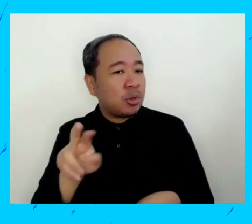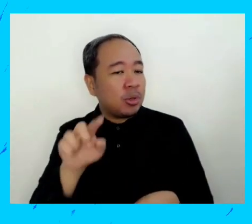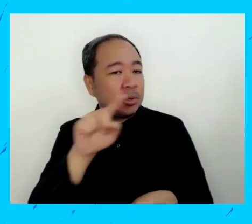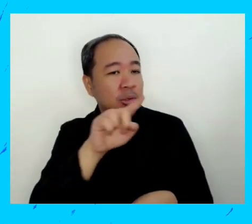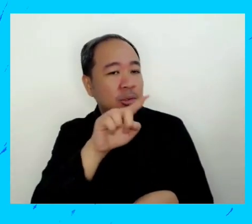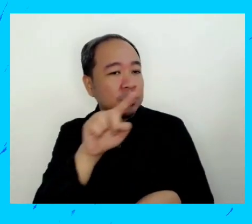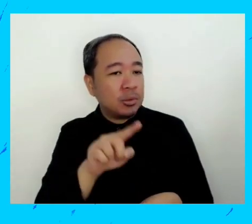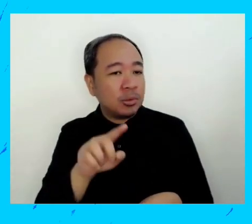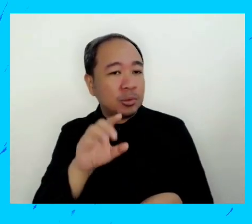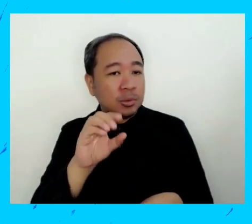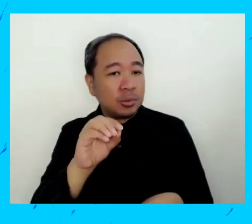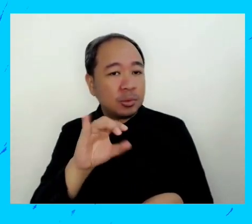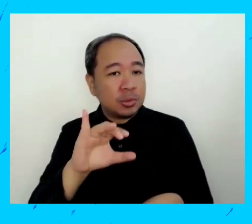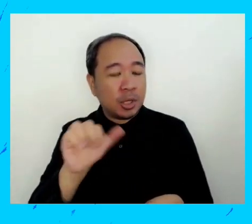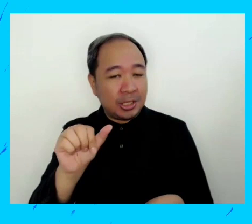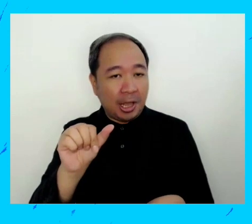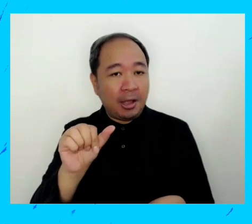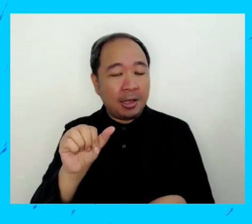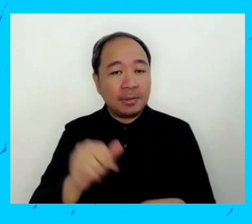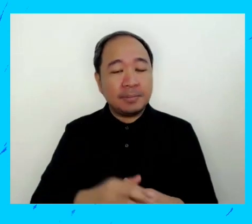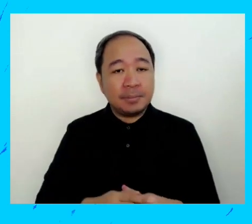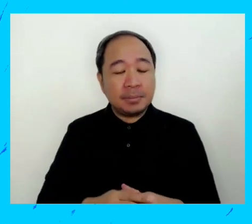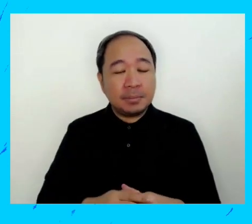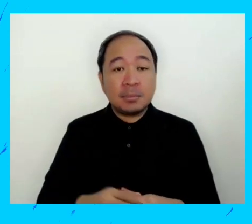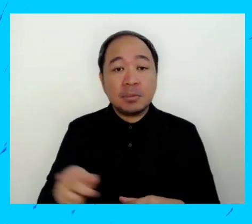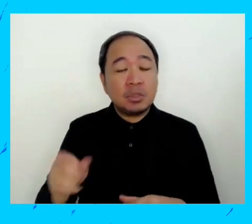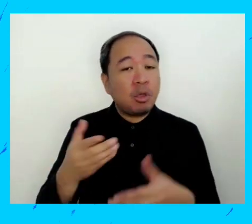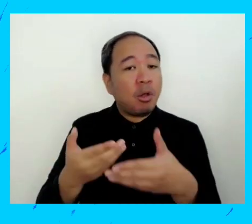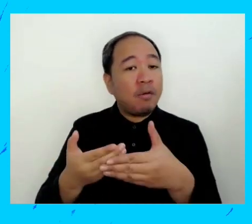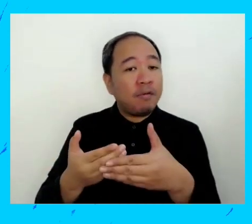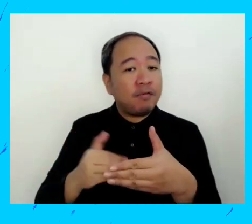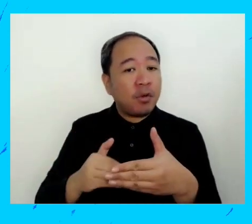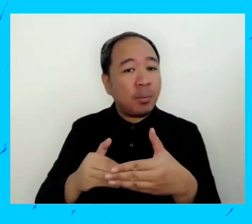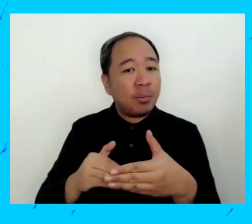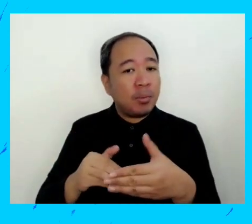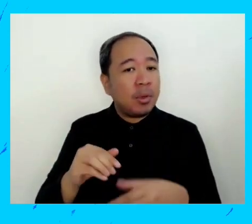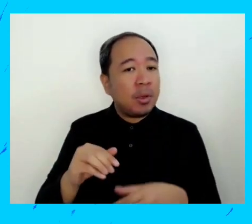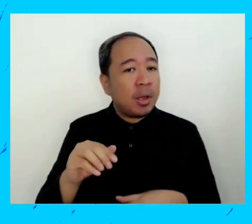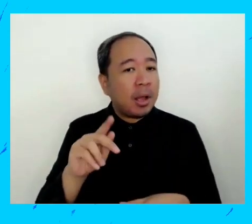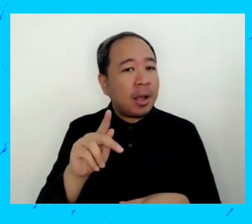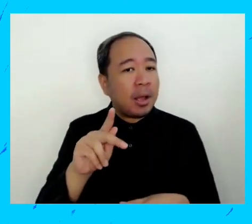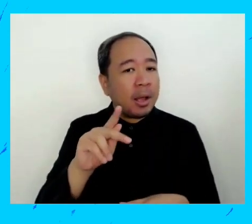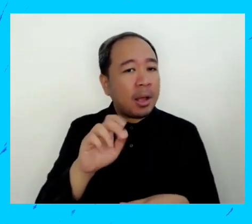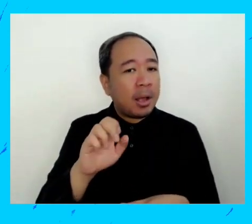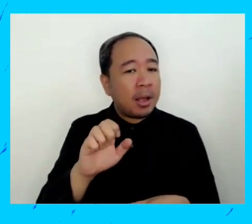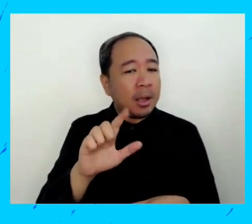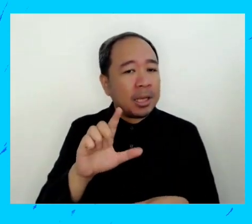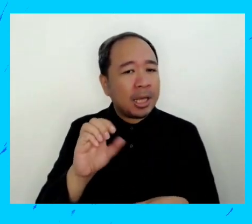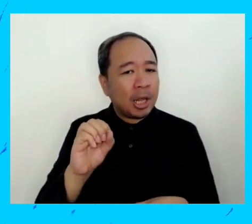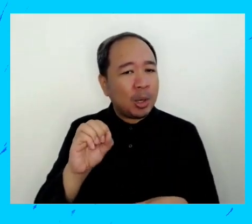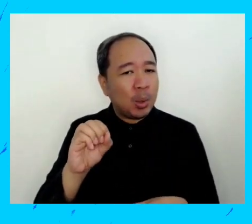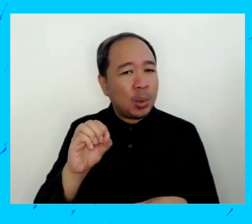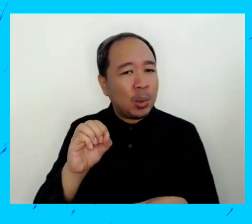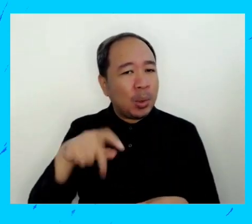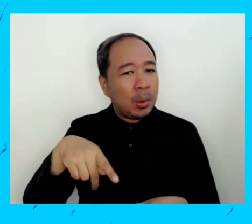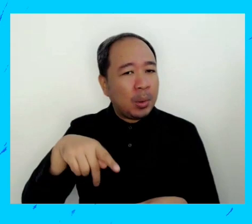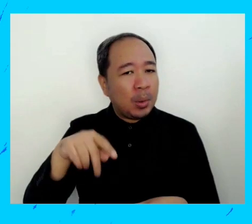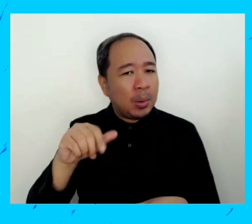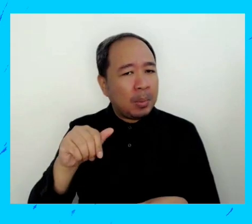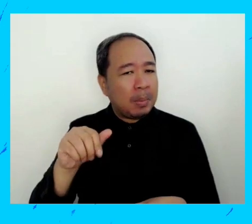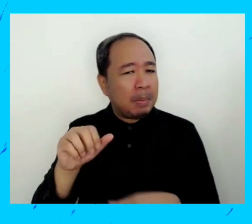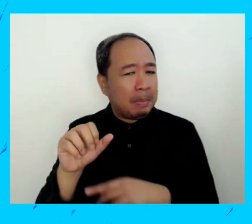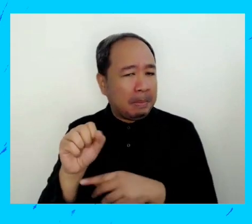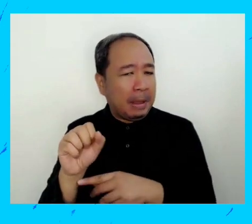question, then, it from a care of the person? I don't know if I pronouncing your name correctly, but it